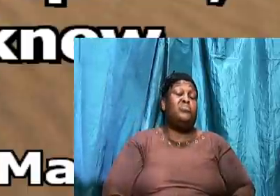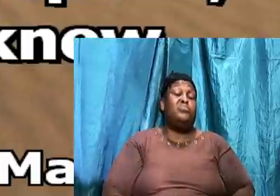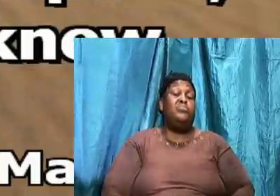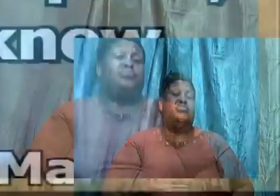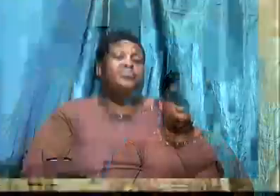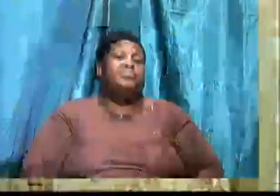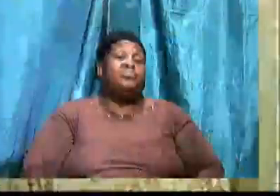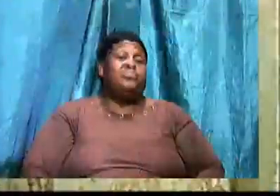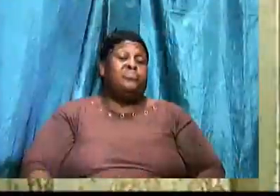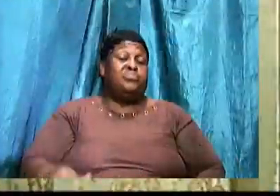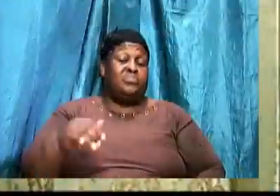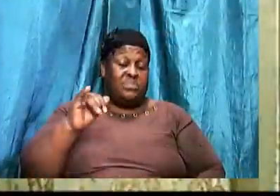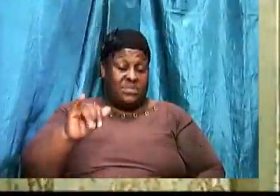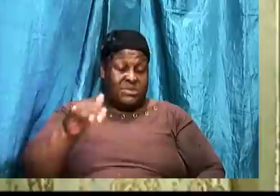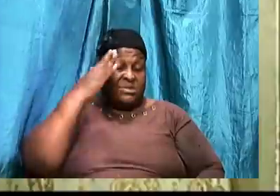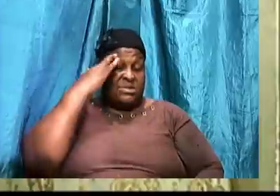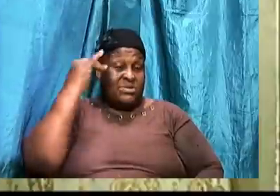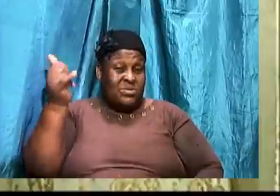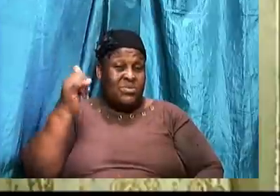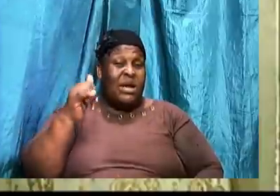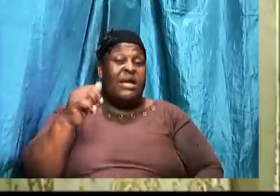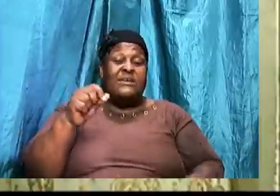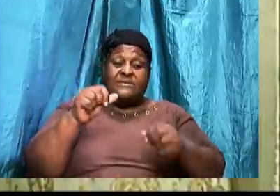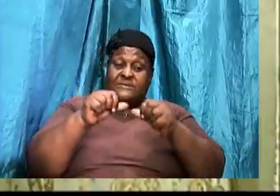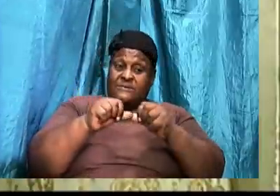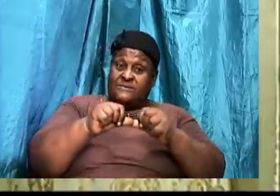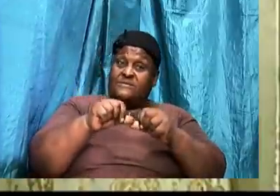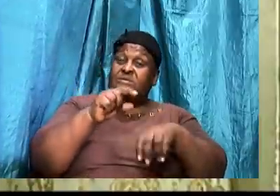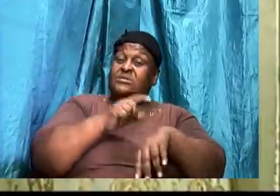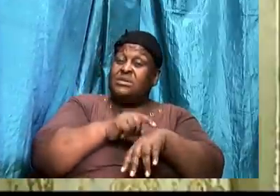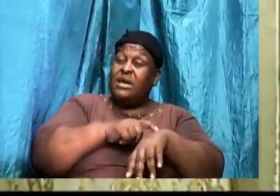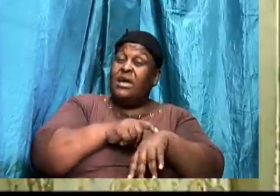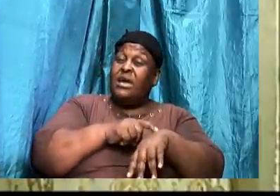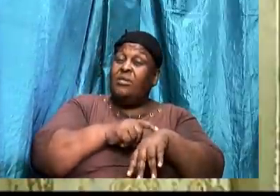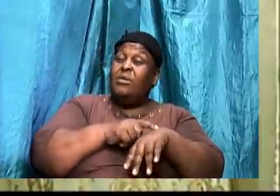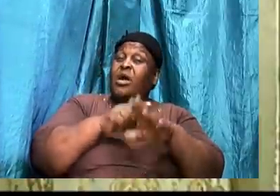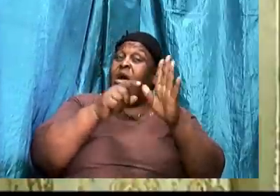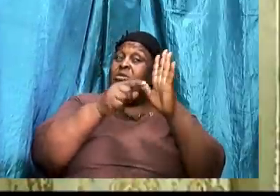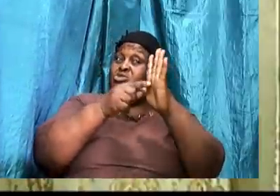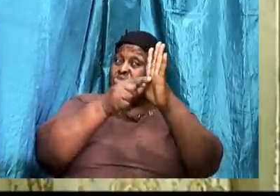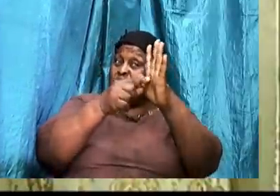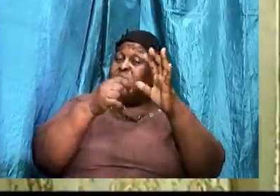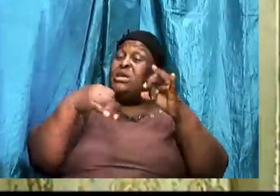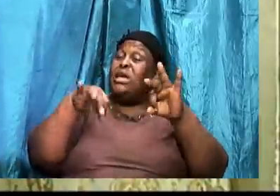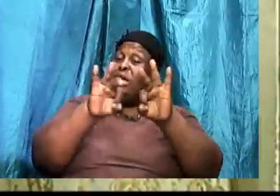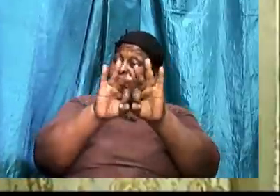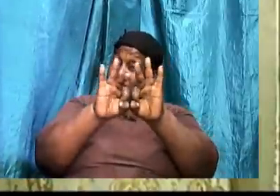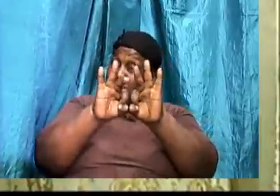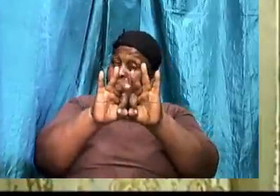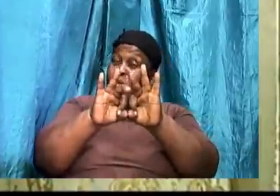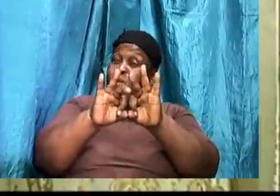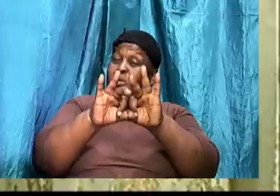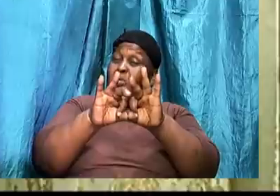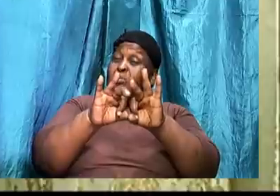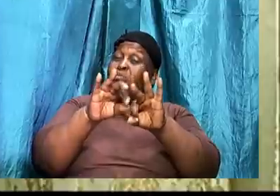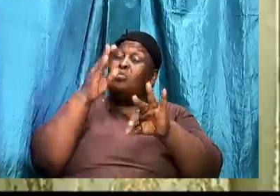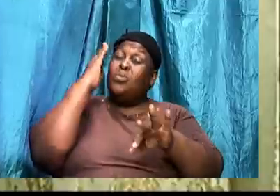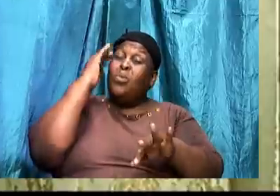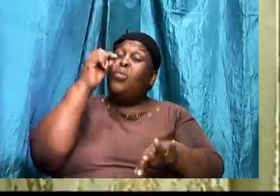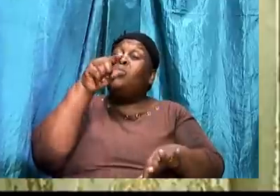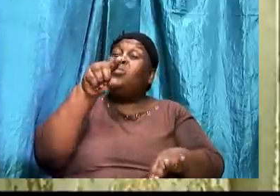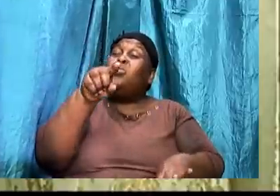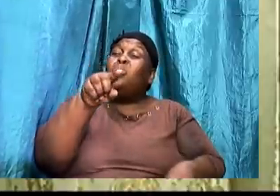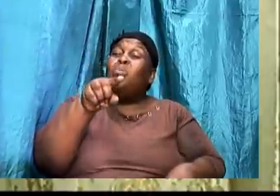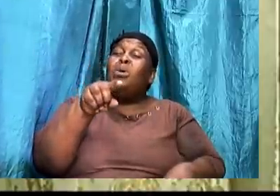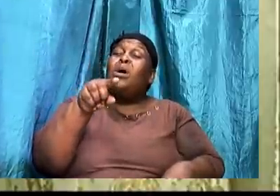That is why we spend the time. And we. Point out the importance of knowing who you are. And know your